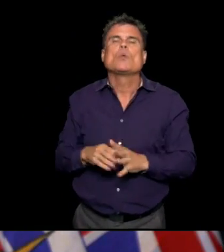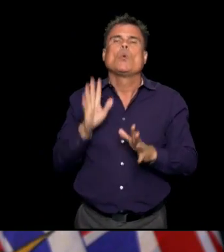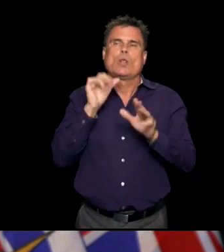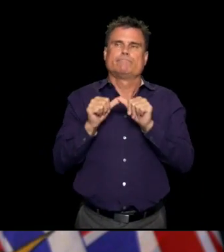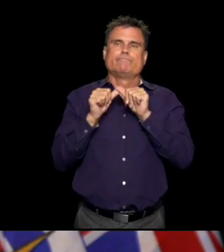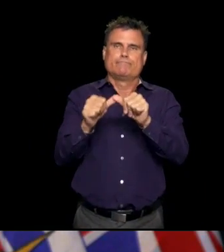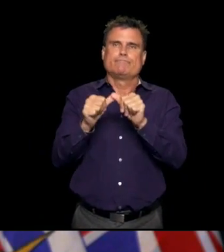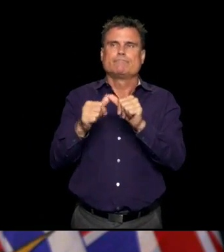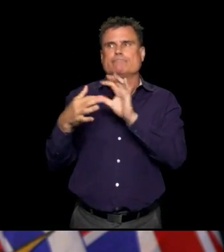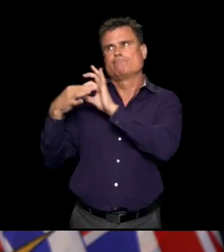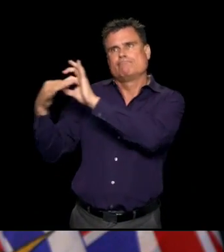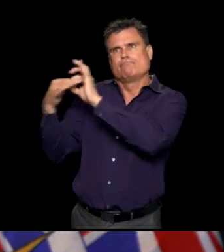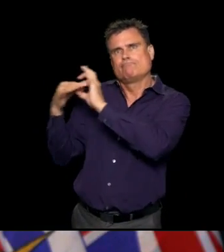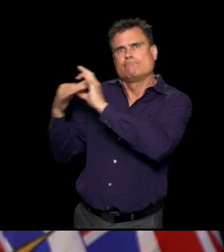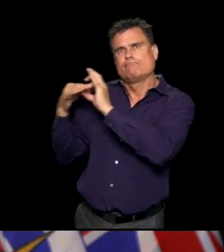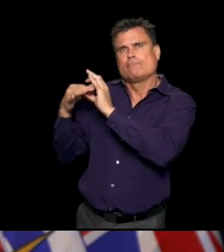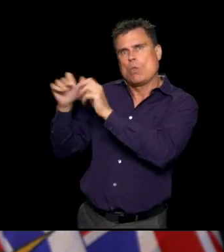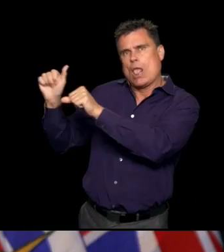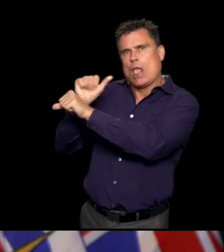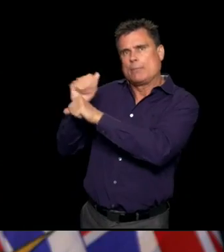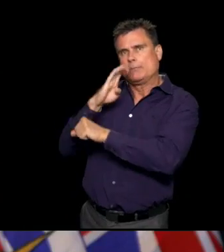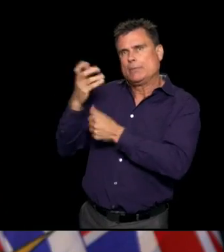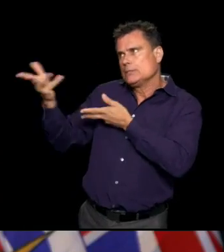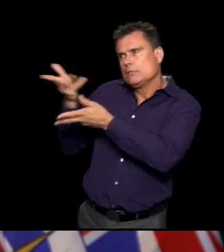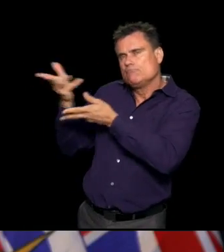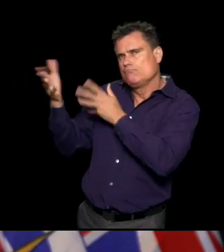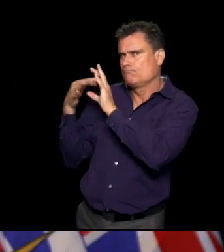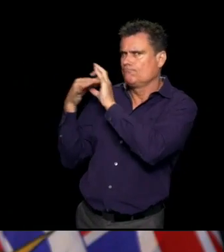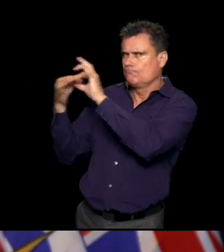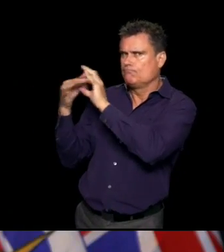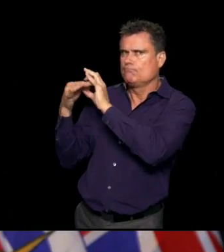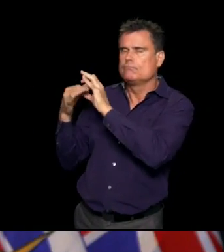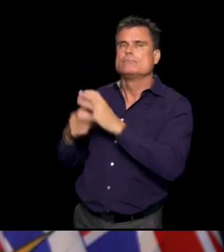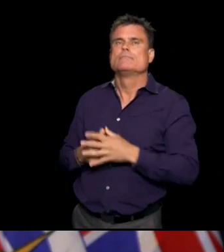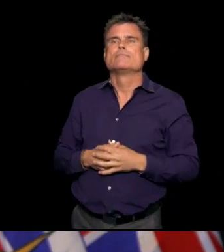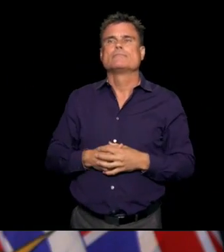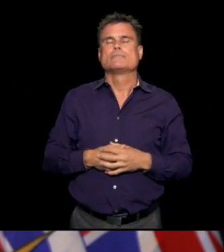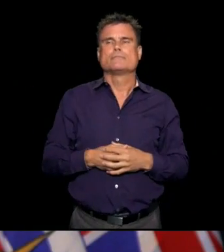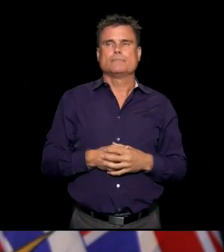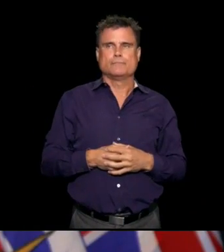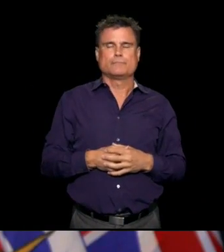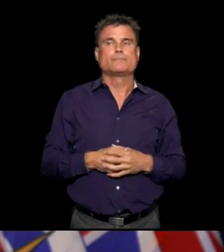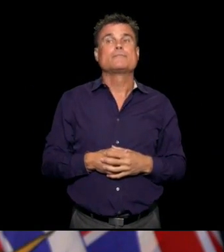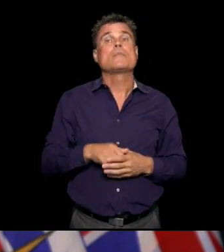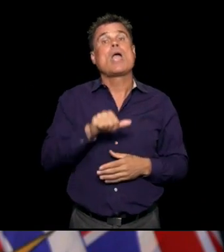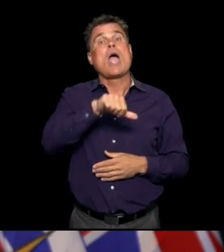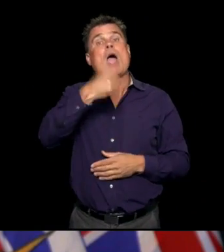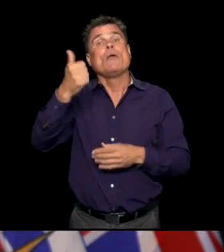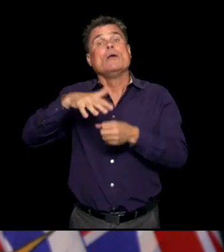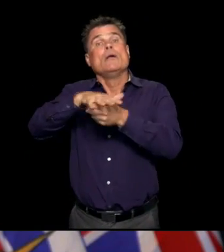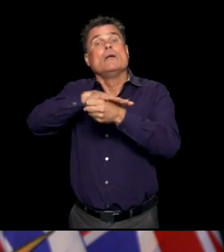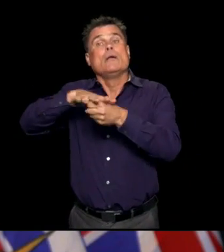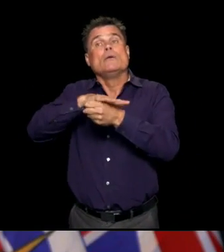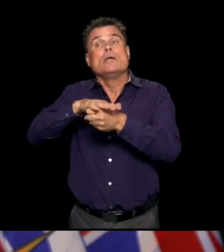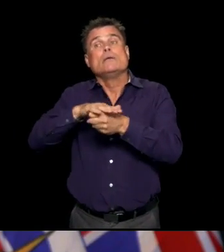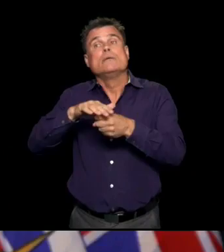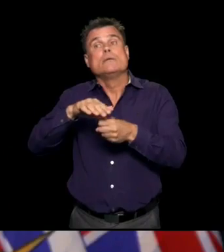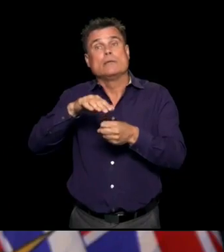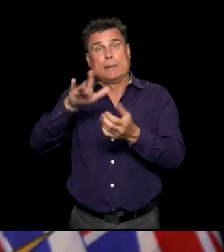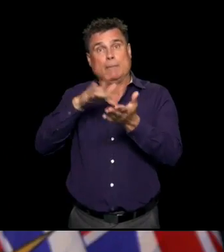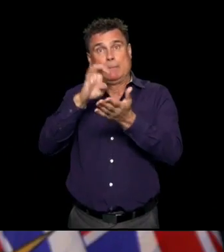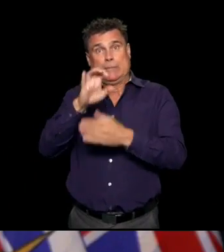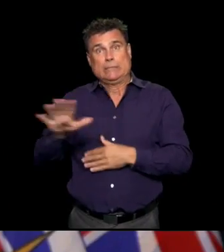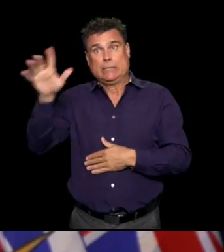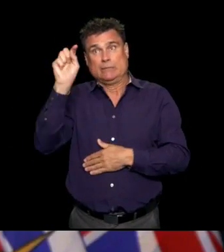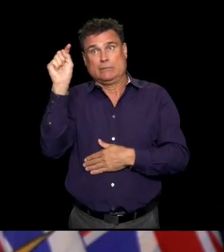meeting was held this morning and we will continue to coordinate across the country in managing this small outbreak. There is no risk to